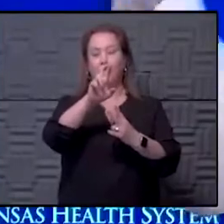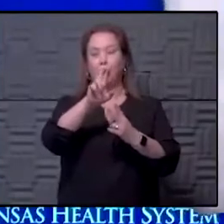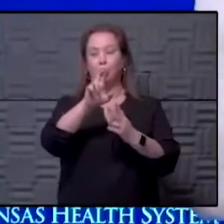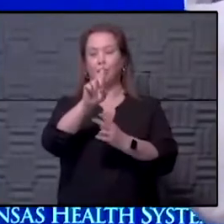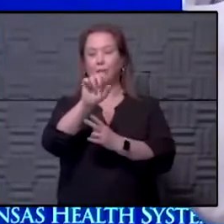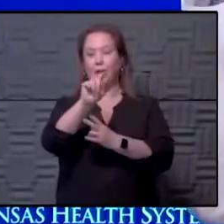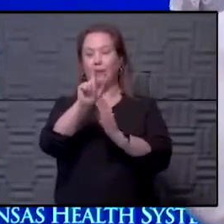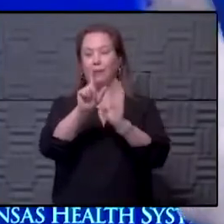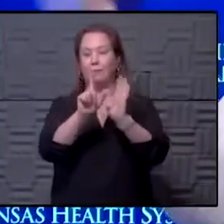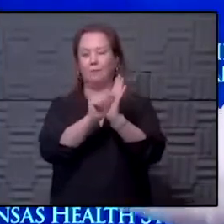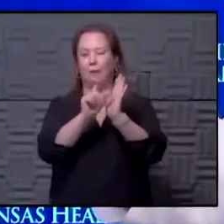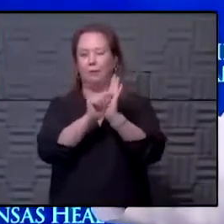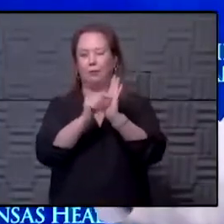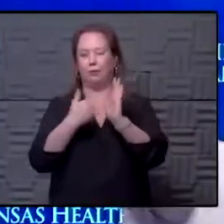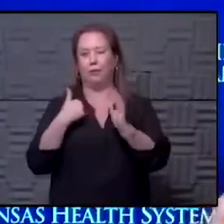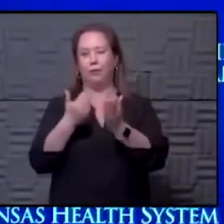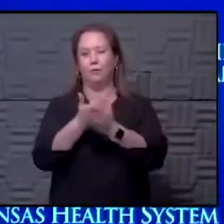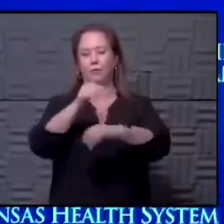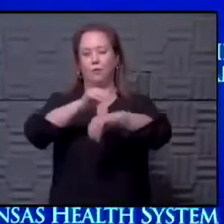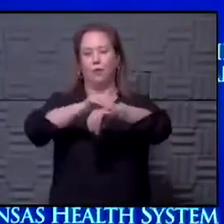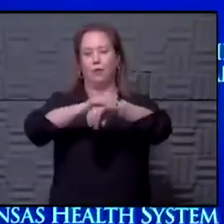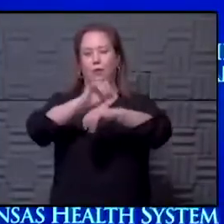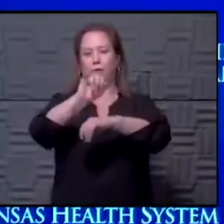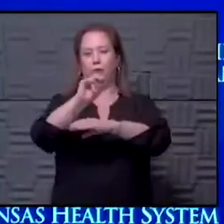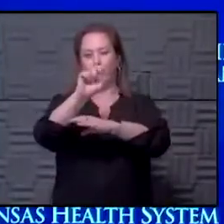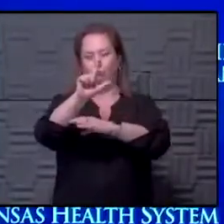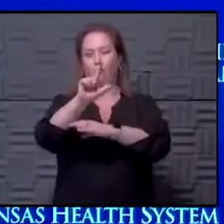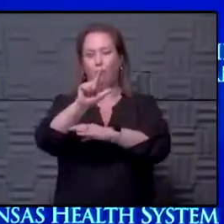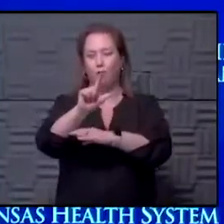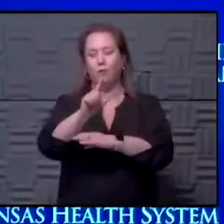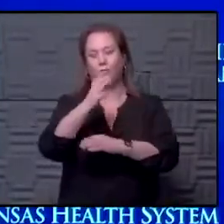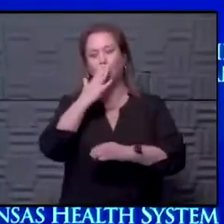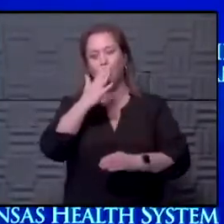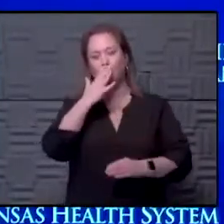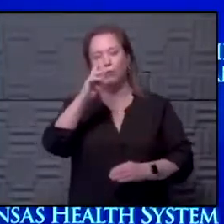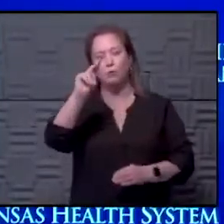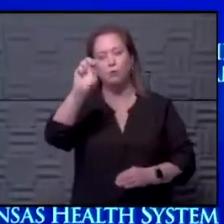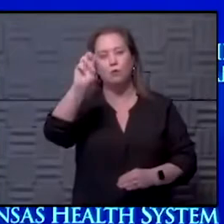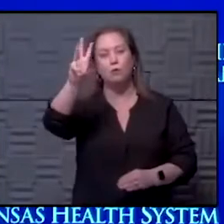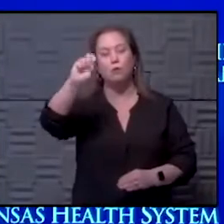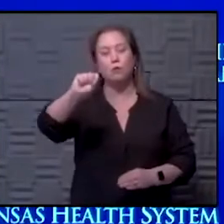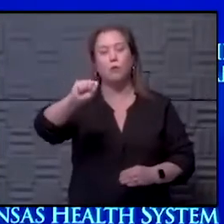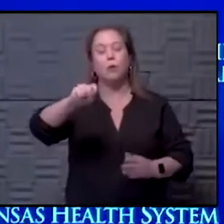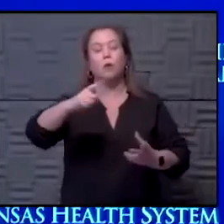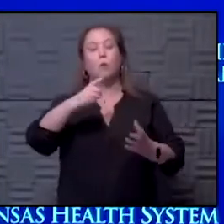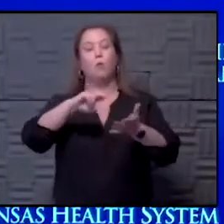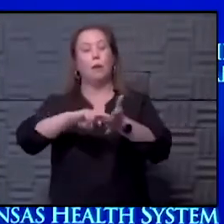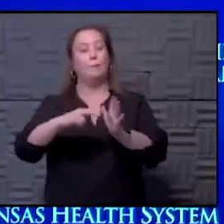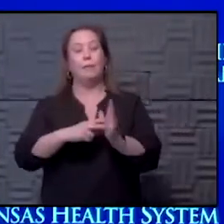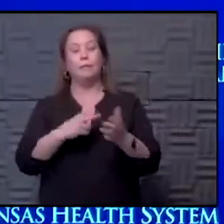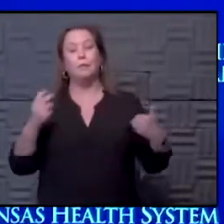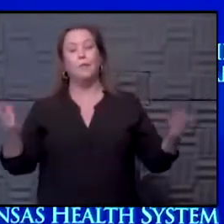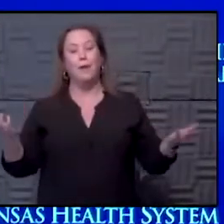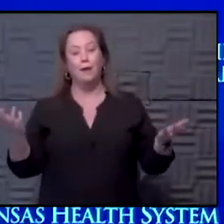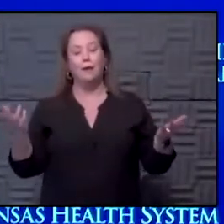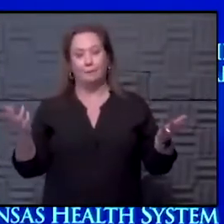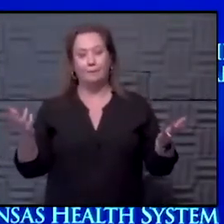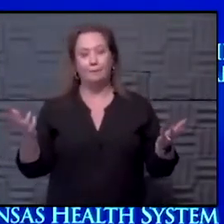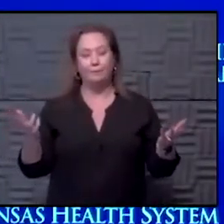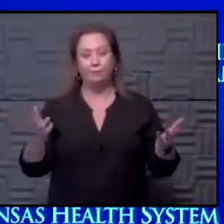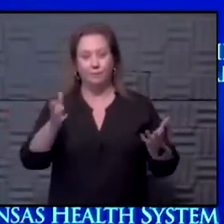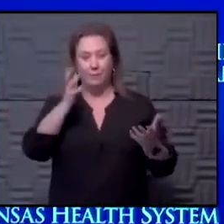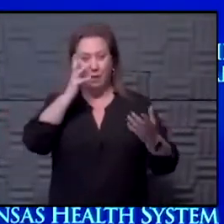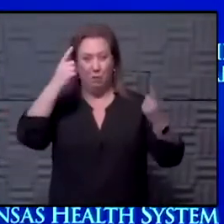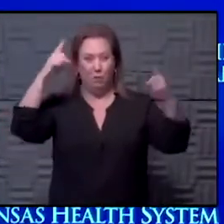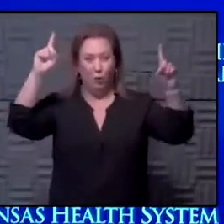was a correspondence about a month ago that kind of said this in the article. So, I think that's really good news. It is- what it says to us is that it is going to